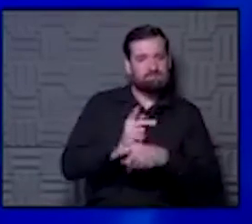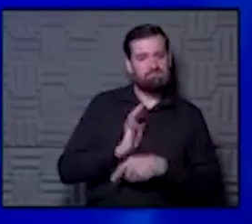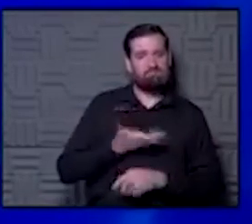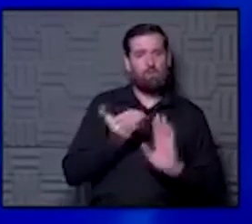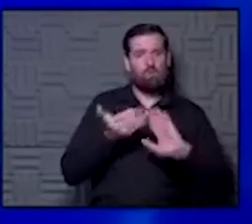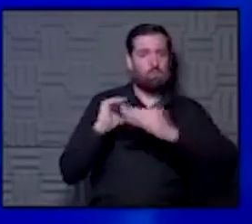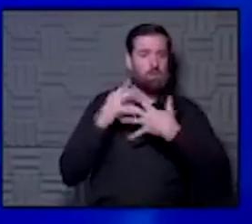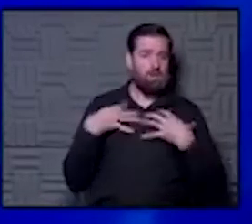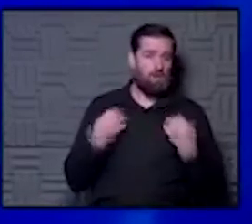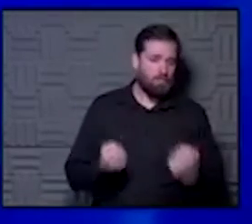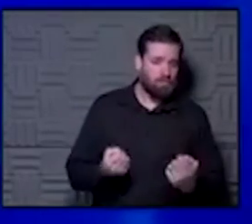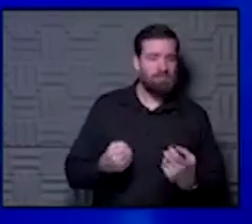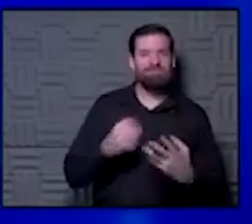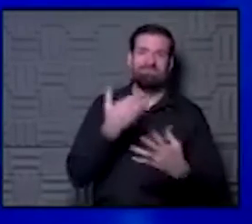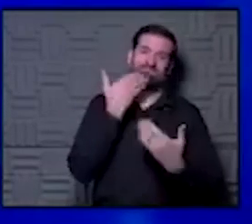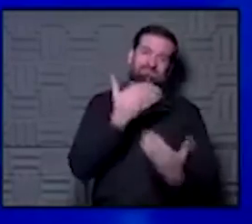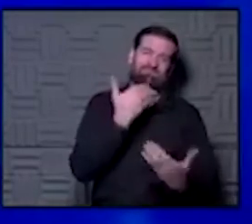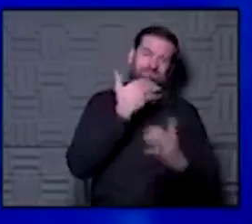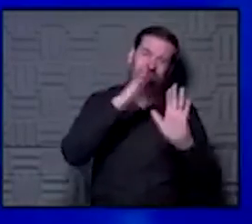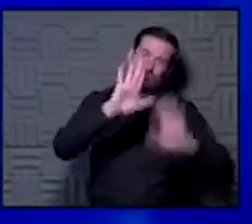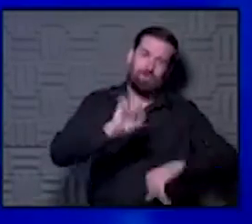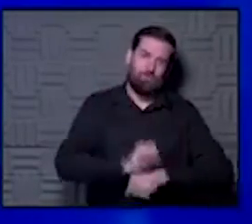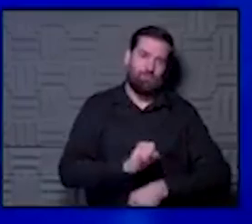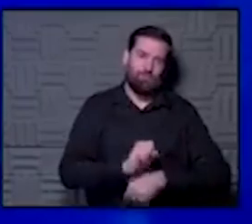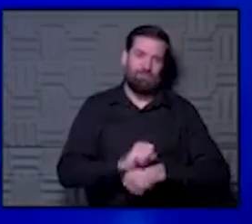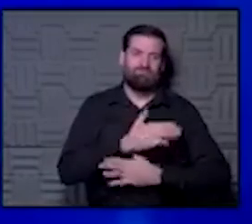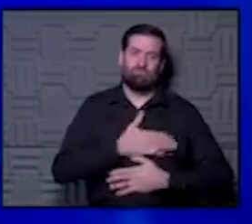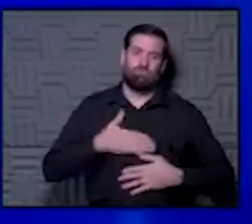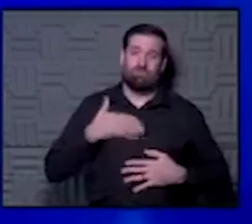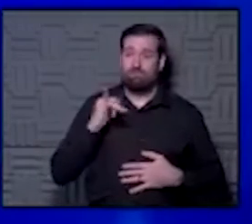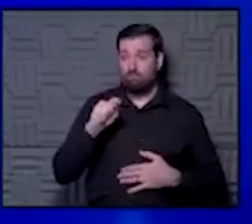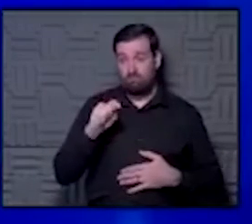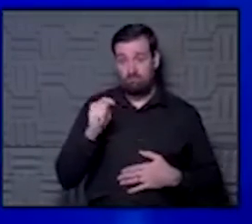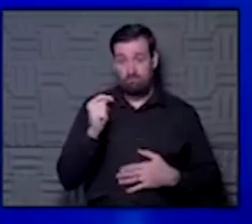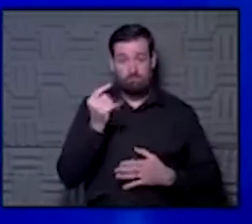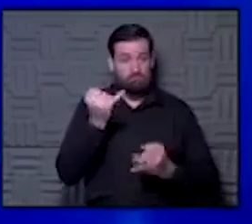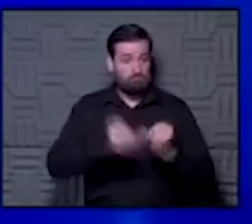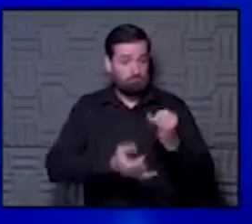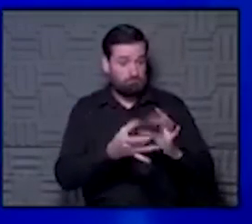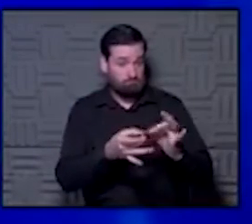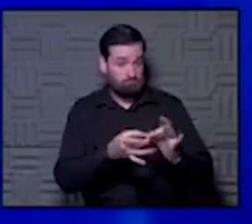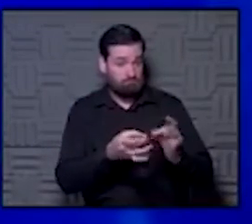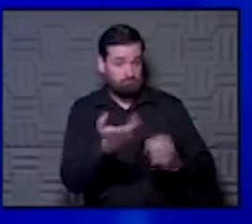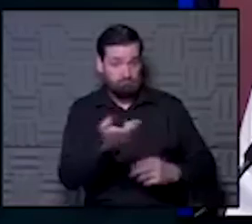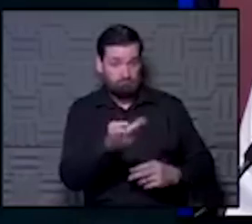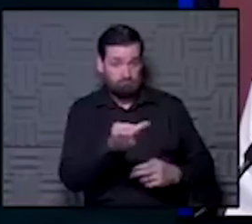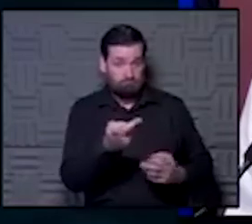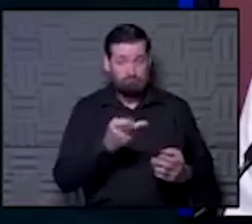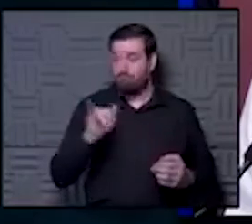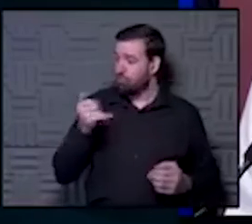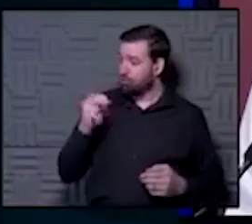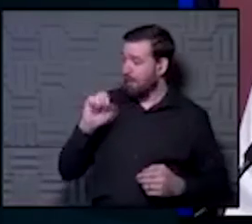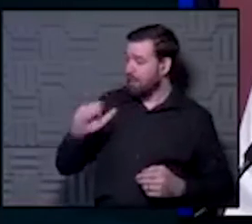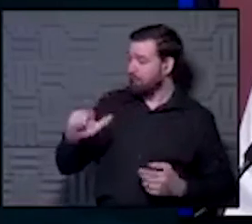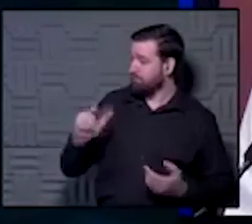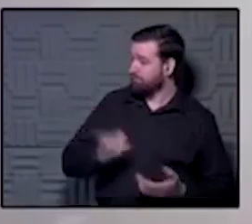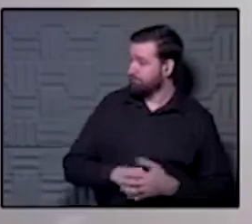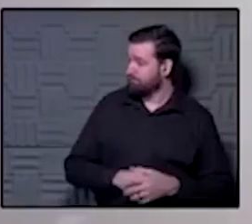communities healthy. Thanks for doing the great work you're doing. We really appreciate final thoughts from either of you today. Janelle, let's start with you.